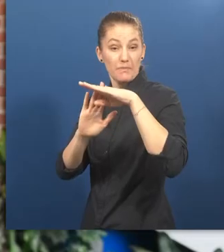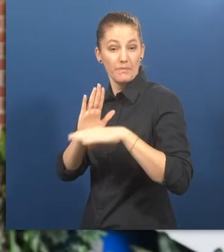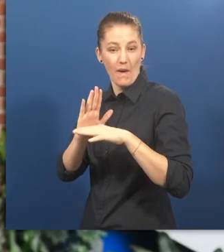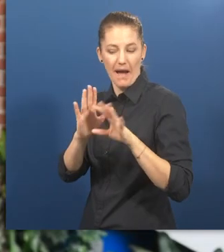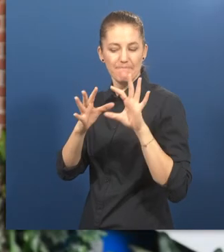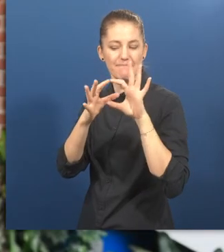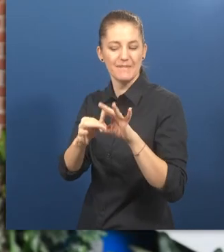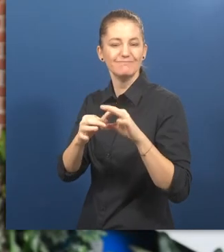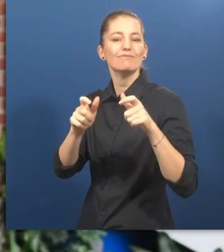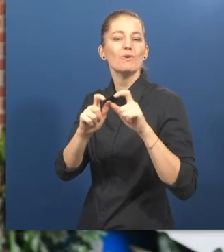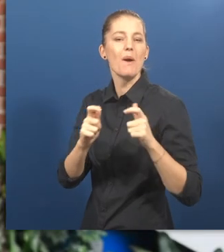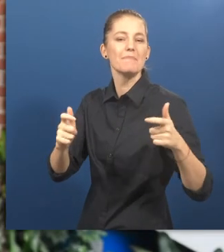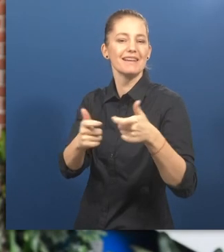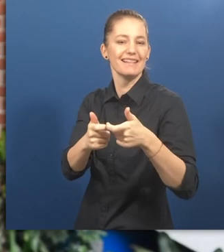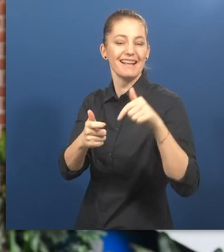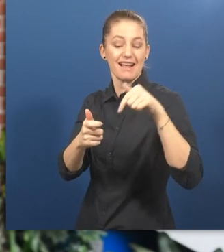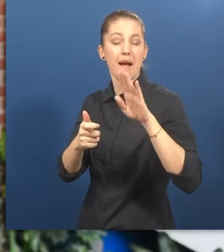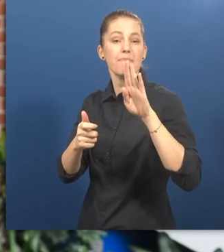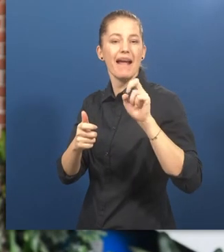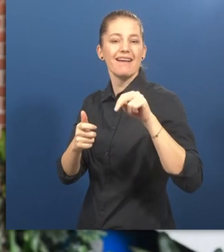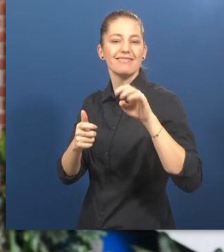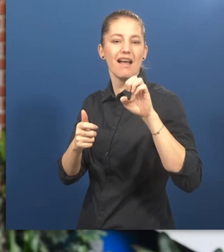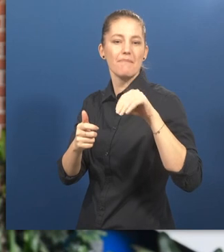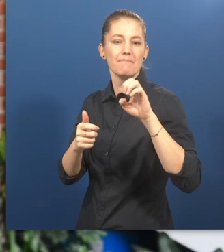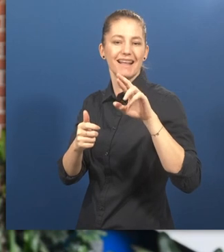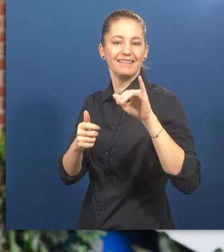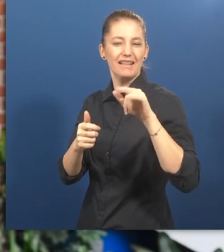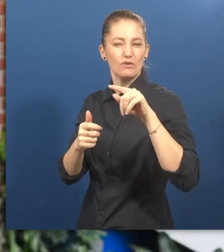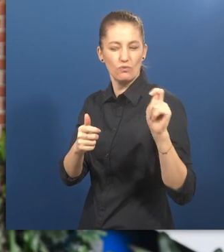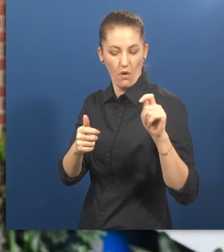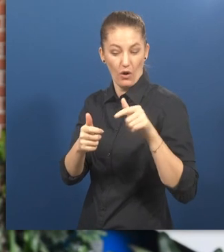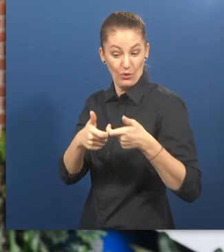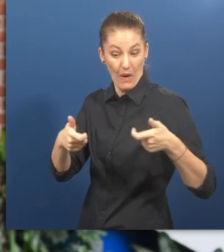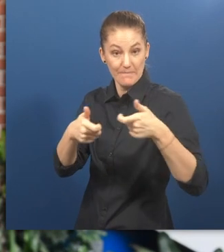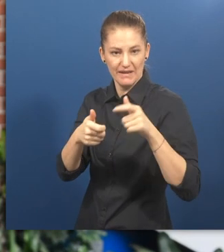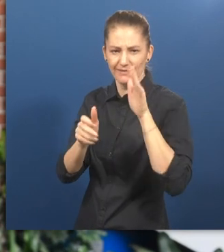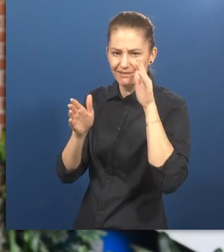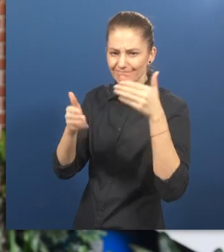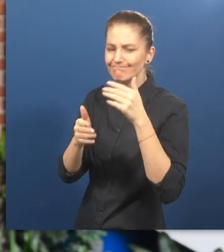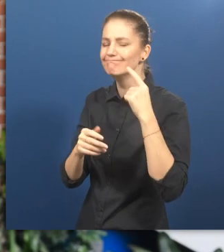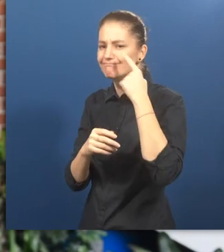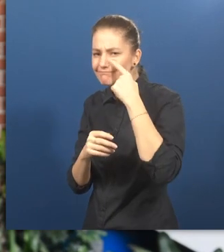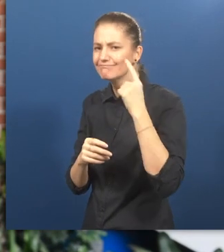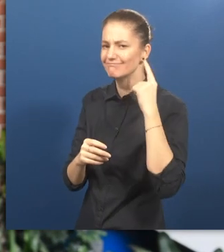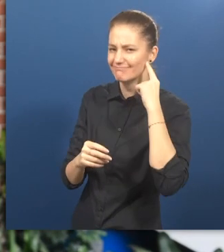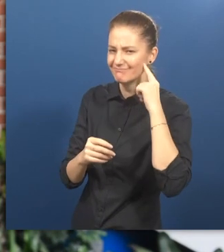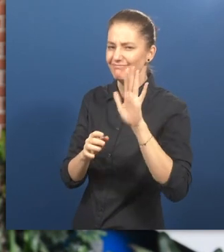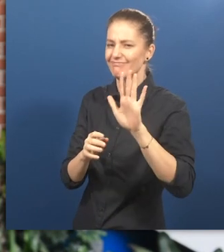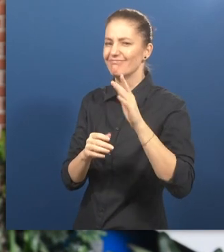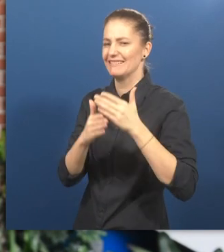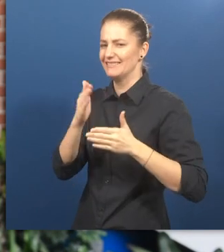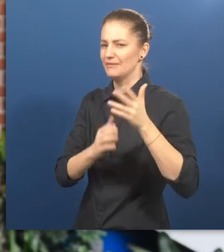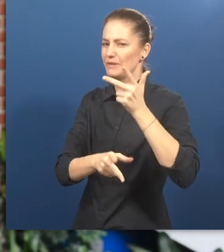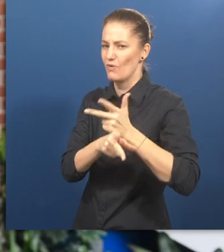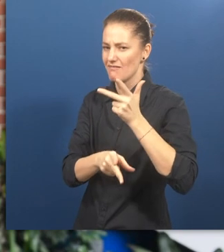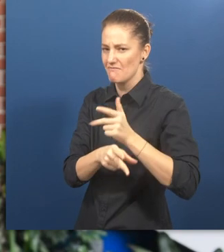The Labour Inclusion Program of the Benemerito Comité Pro Ciego y Sordo de Guatemala was